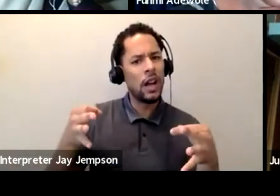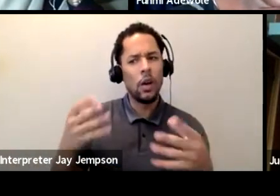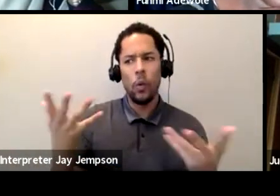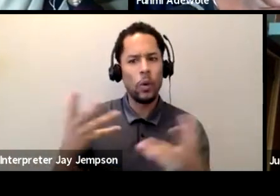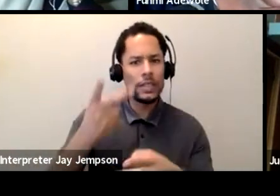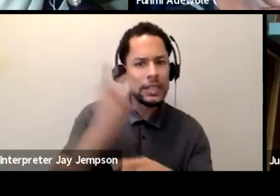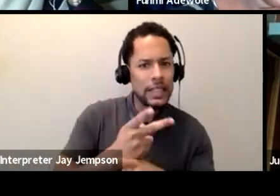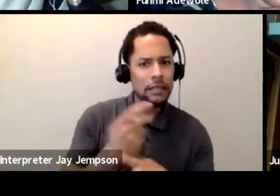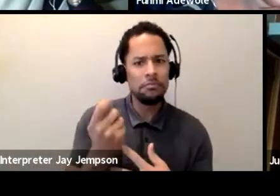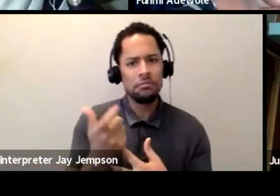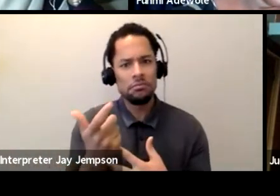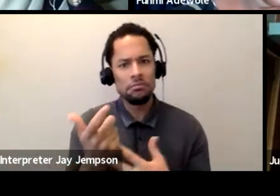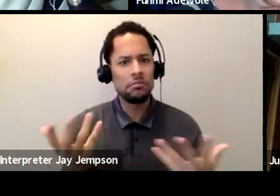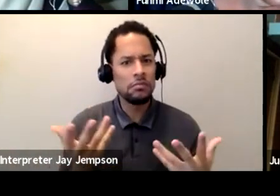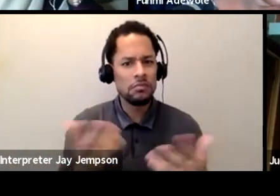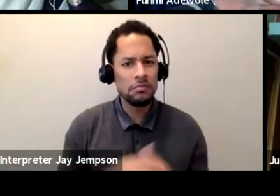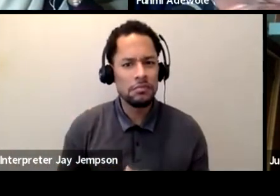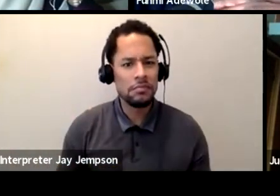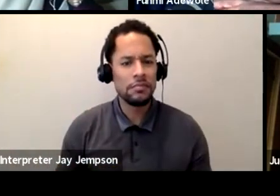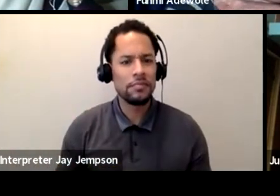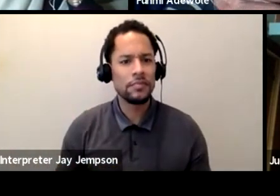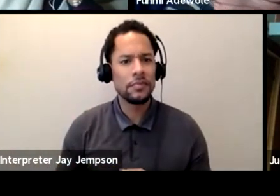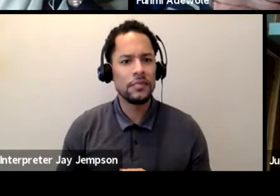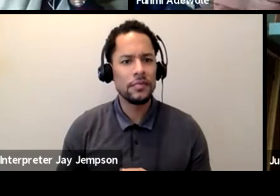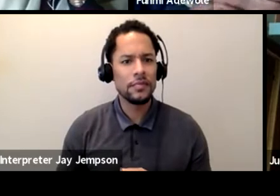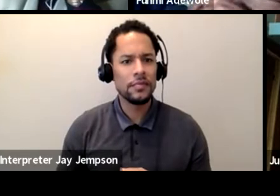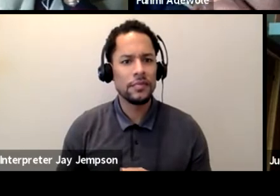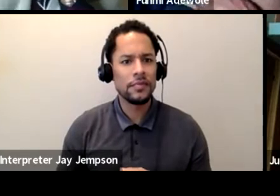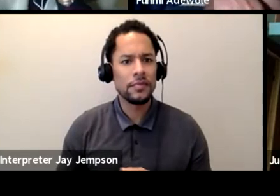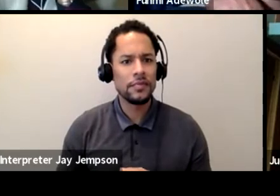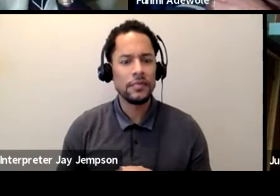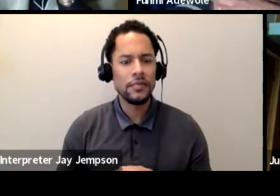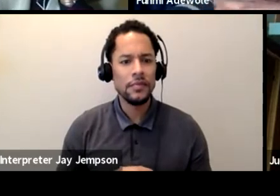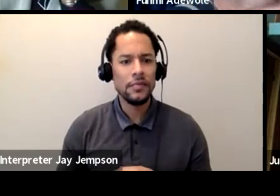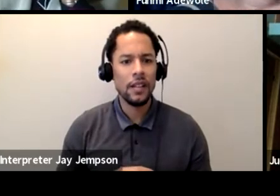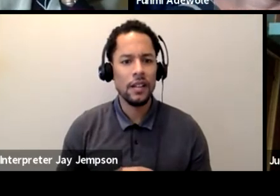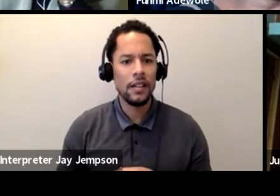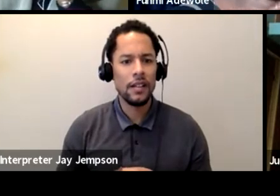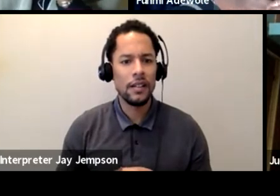vertex of the performance itself. Right. And I hope I'm dubbing well now. Um,